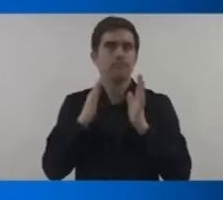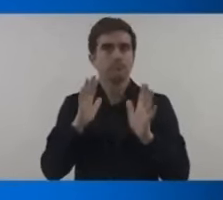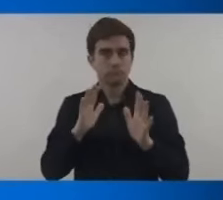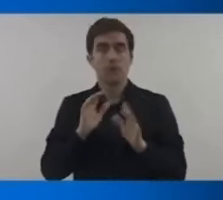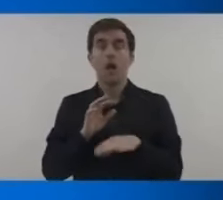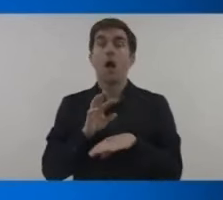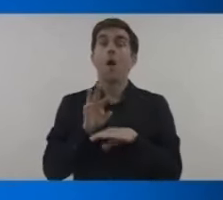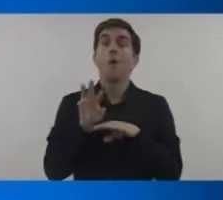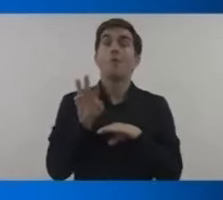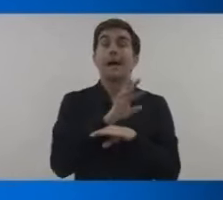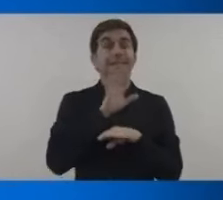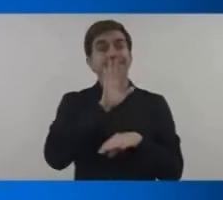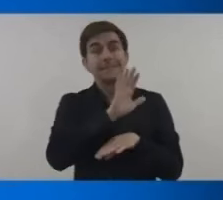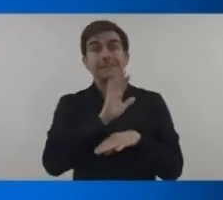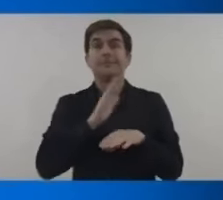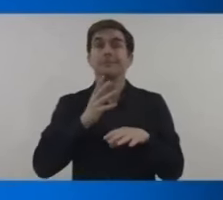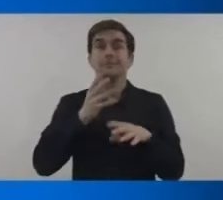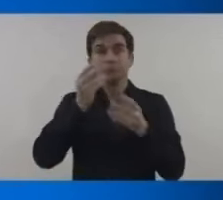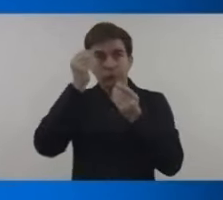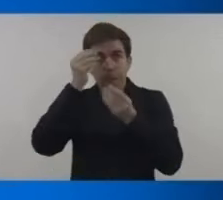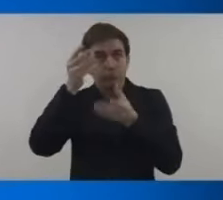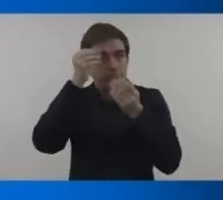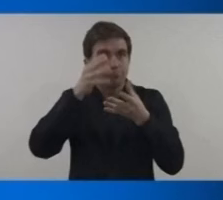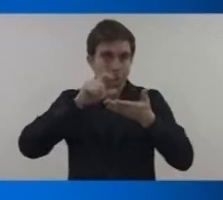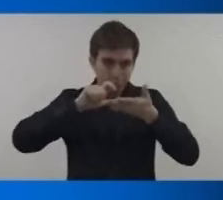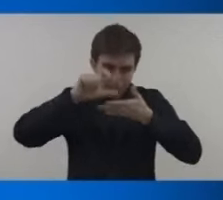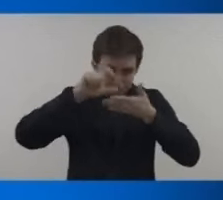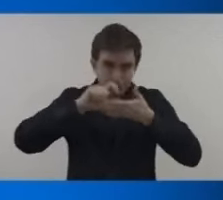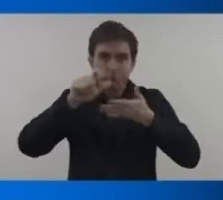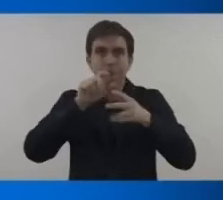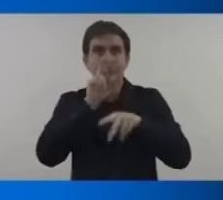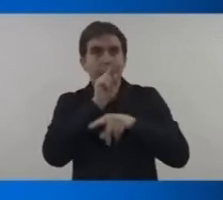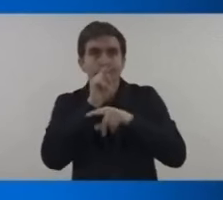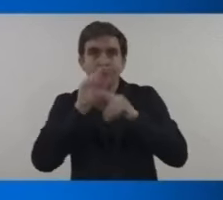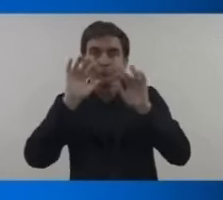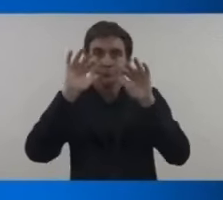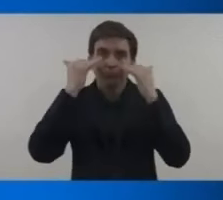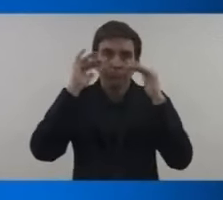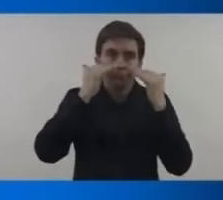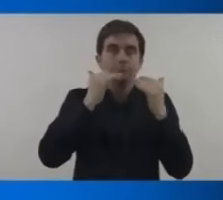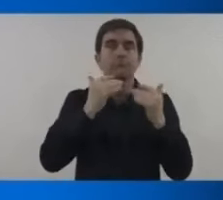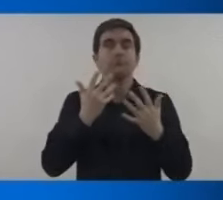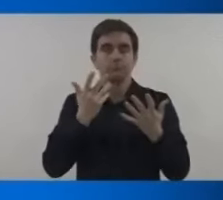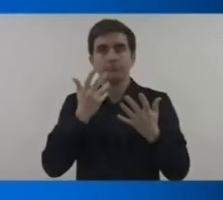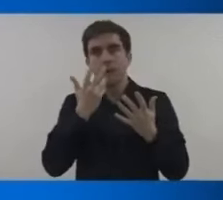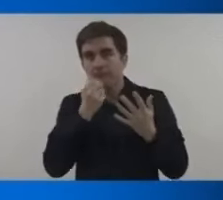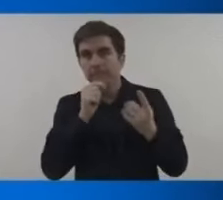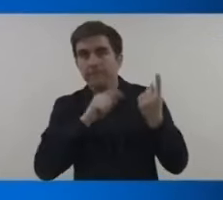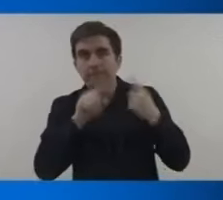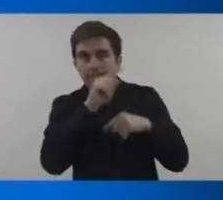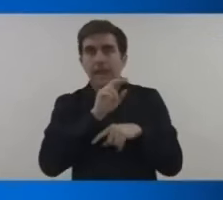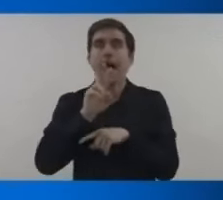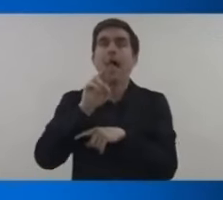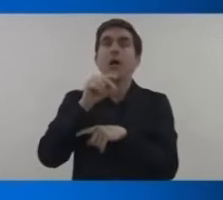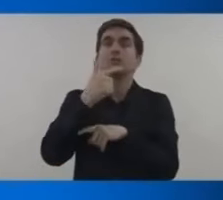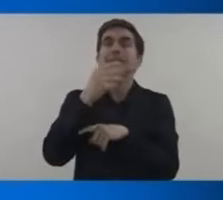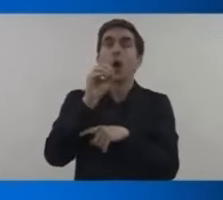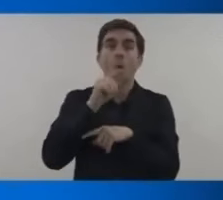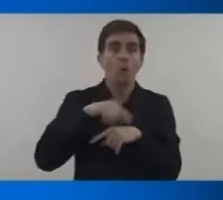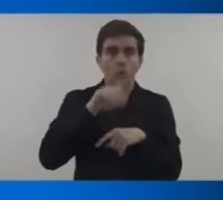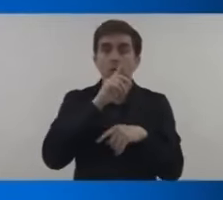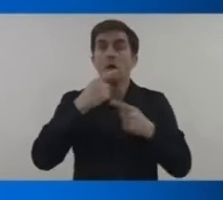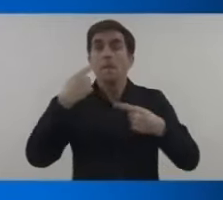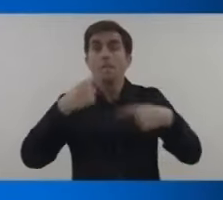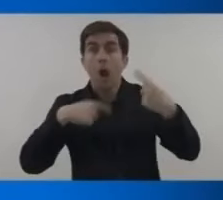he argued azerbaijan would be a strong advocate for a transition towards renewable energy but added we